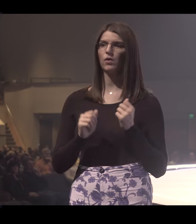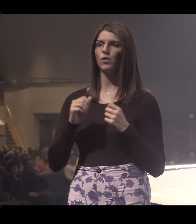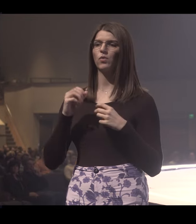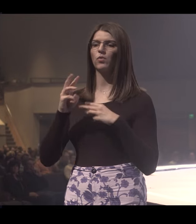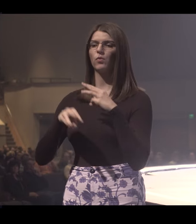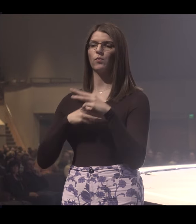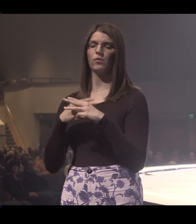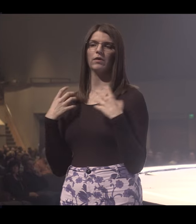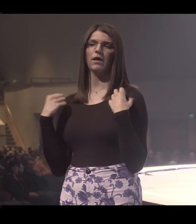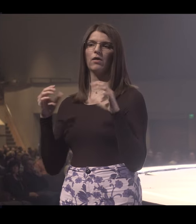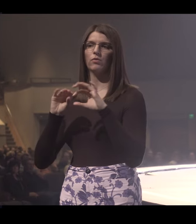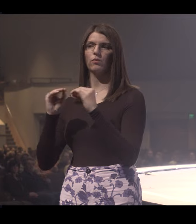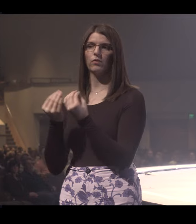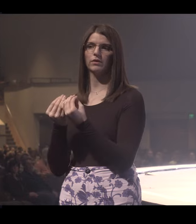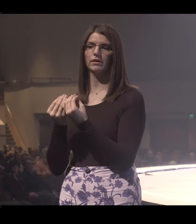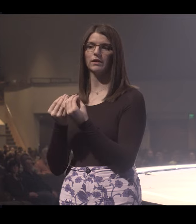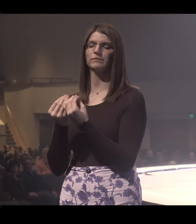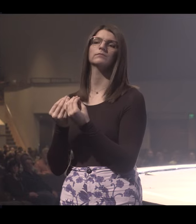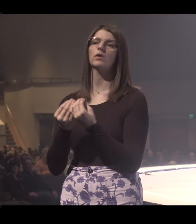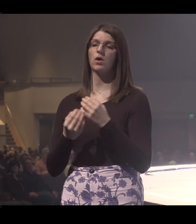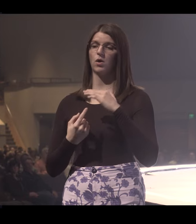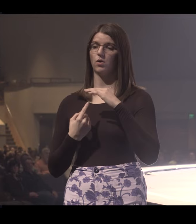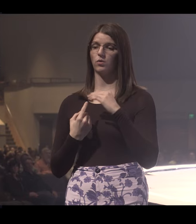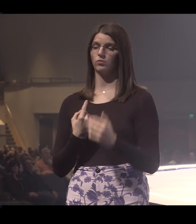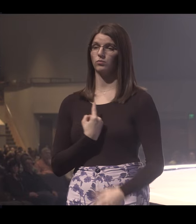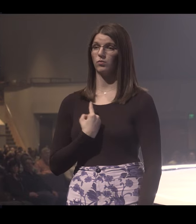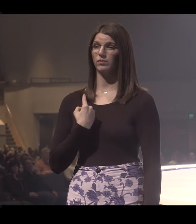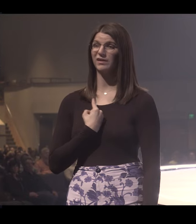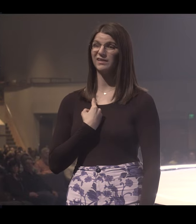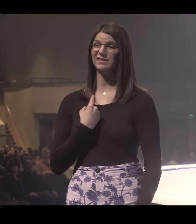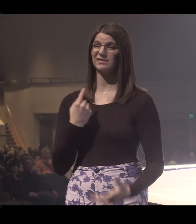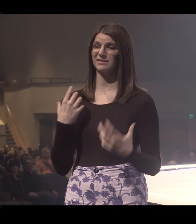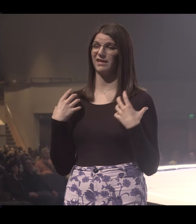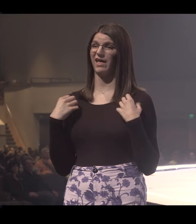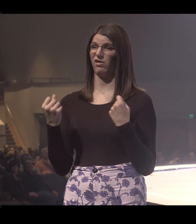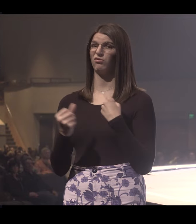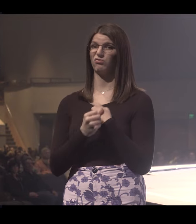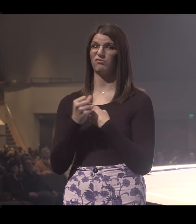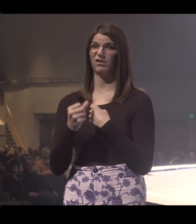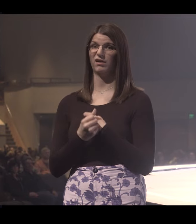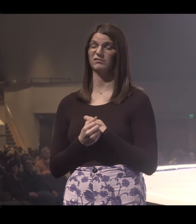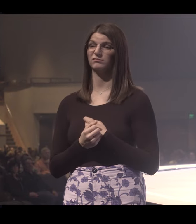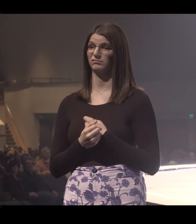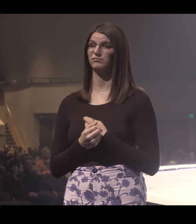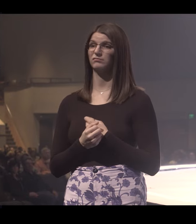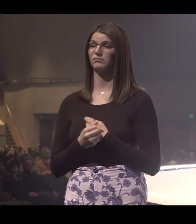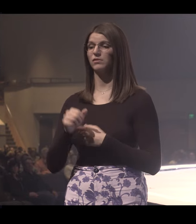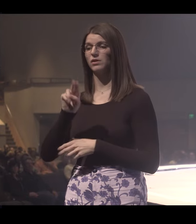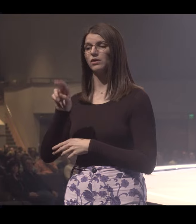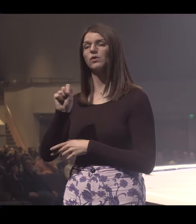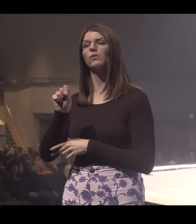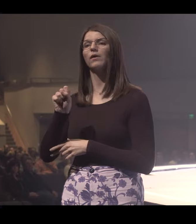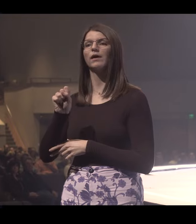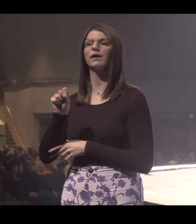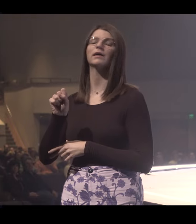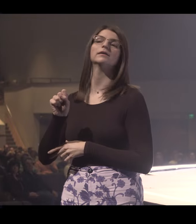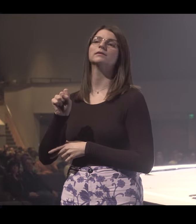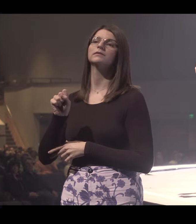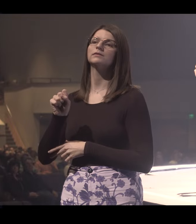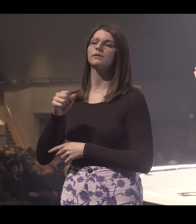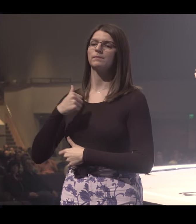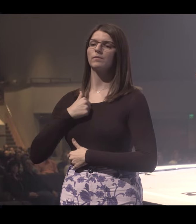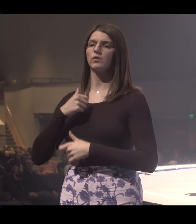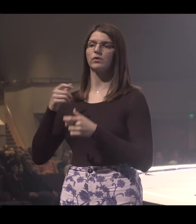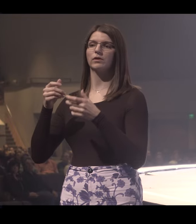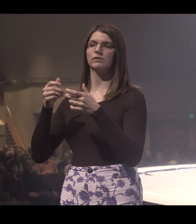Health Organization declared loneliness a global health threat. That's the World Health Organization. The U.S. General said